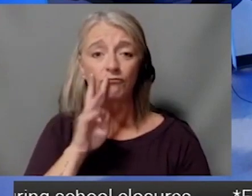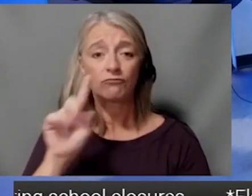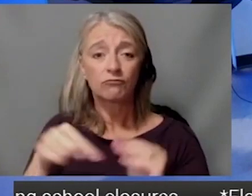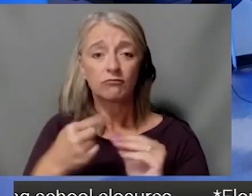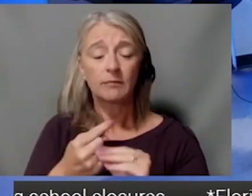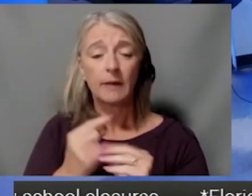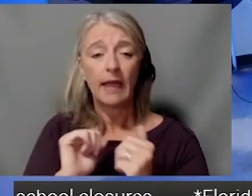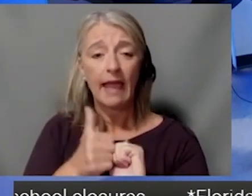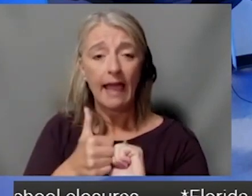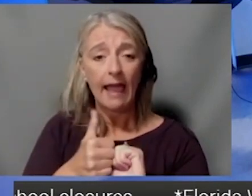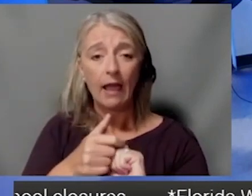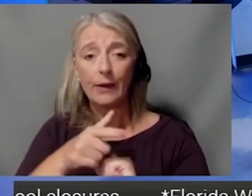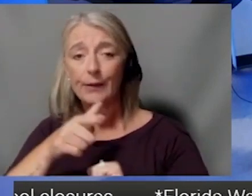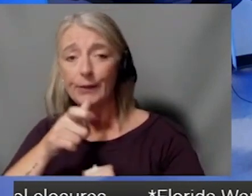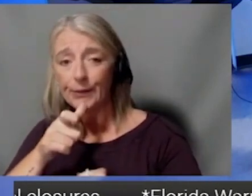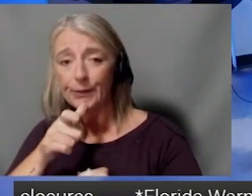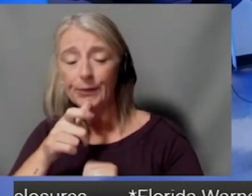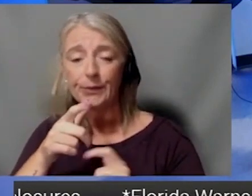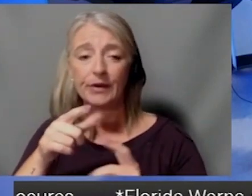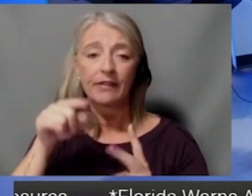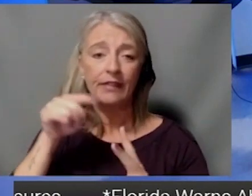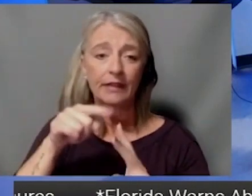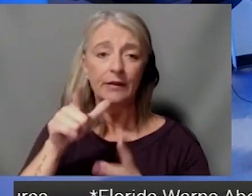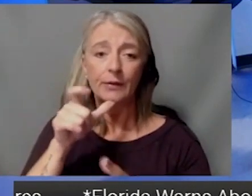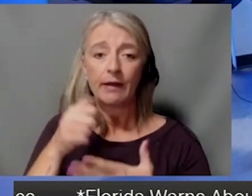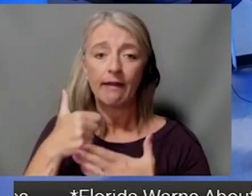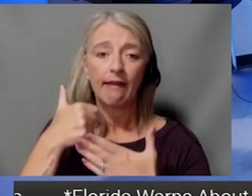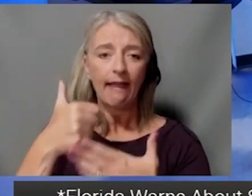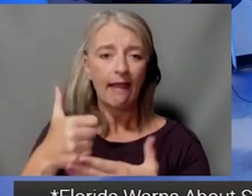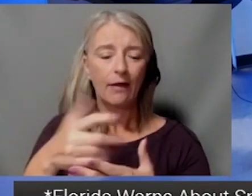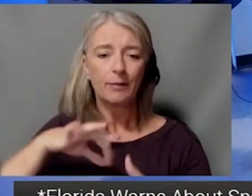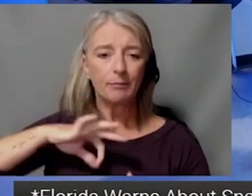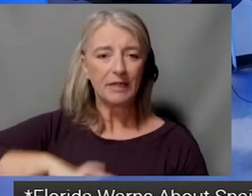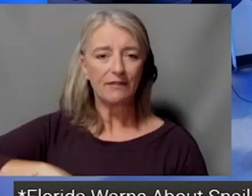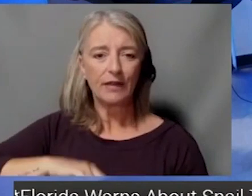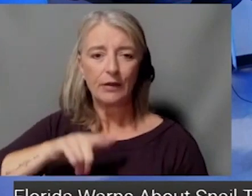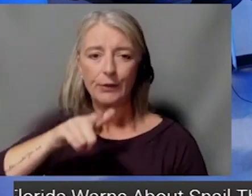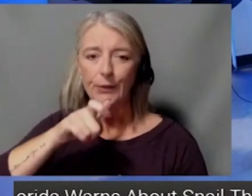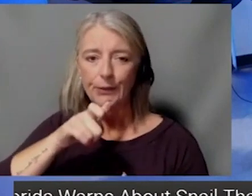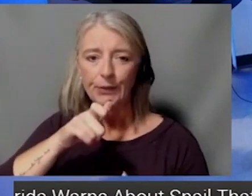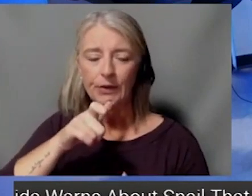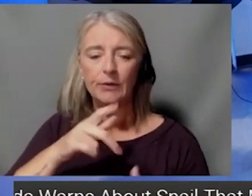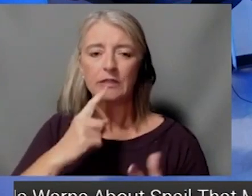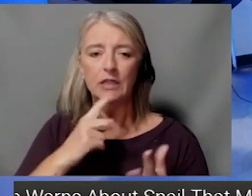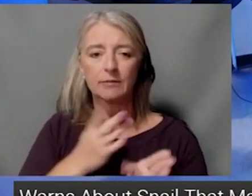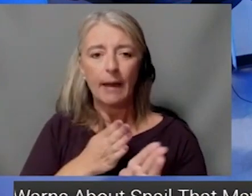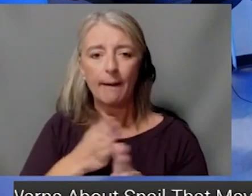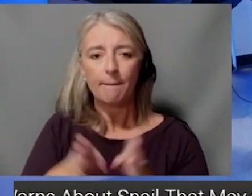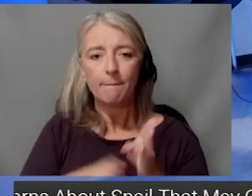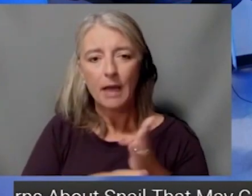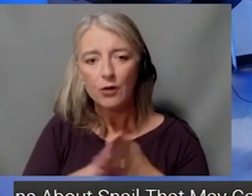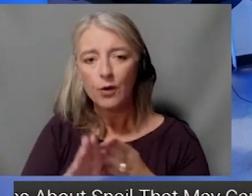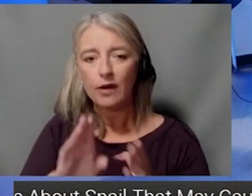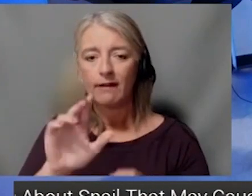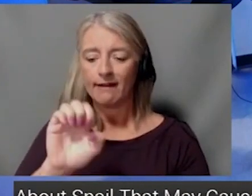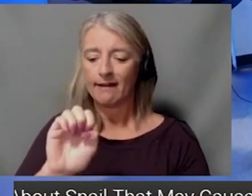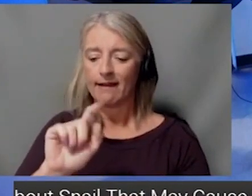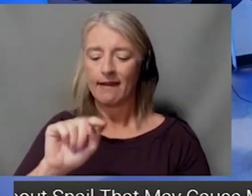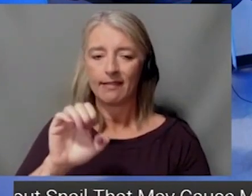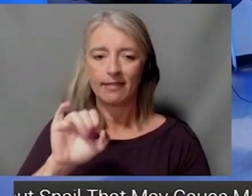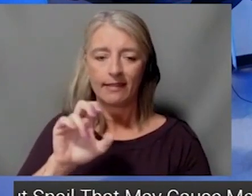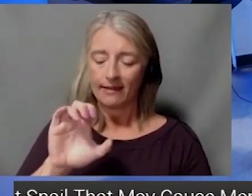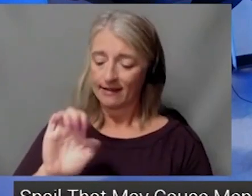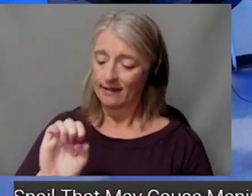will help and how it benefits folks. We talk about minority and ethnic groups are more likely to develop cancer or be diagnosed with cancer at a later